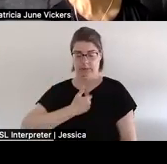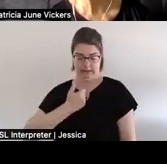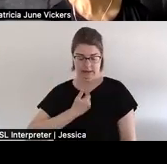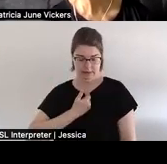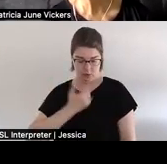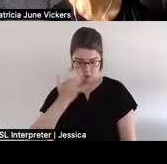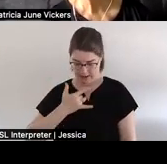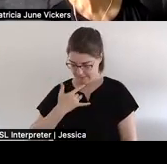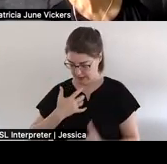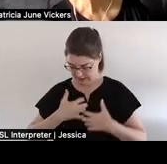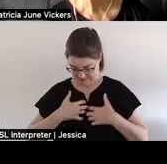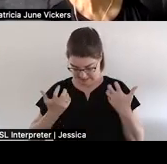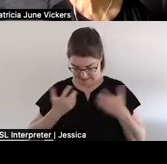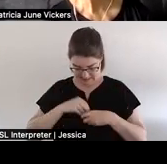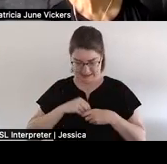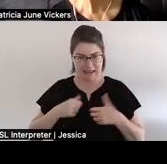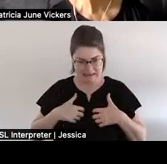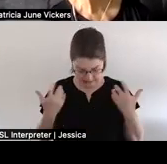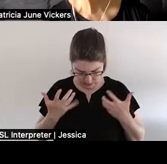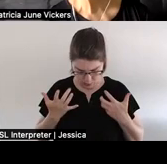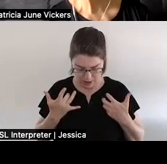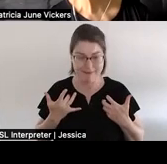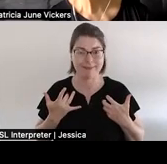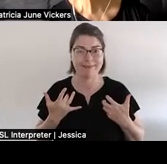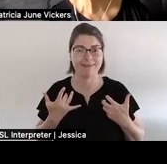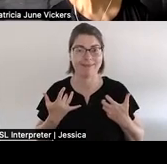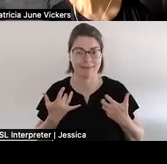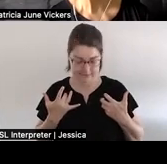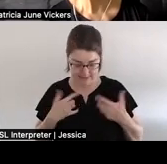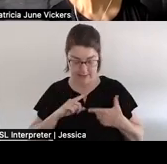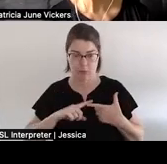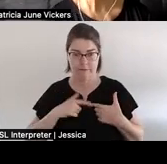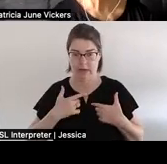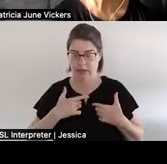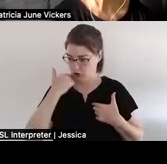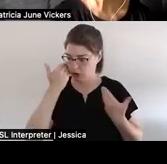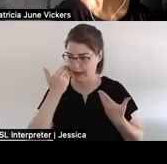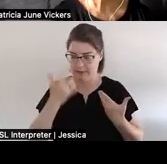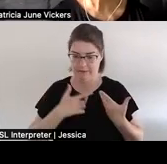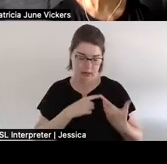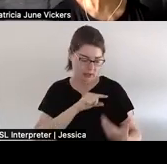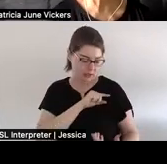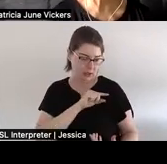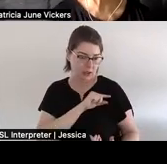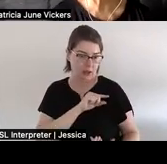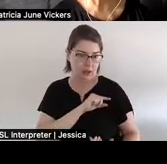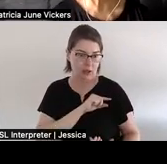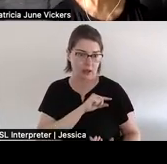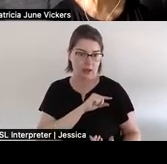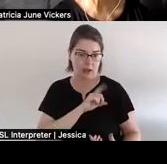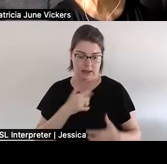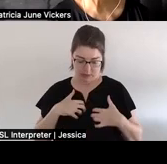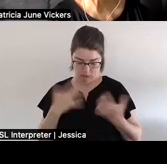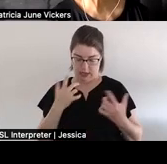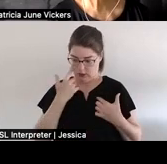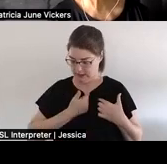so much rage um up until that point i was so ashamed and felt so much guilt about the rage i had as a mother